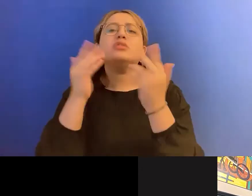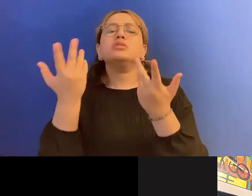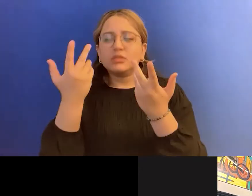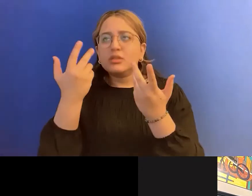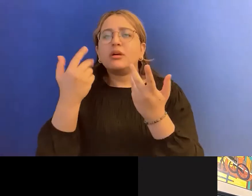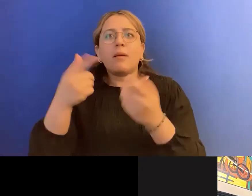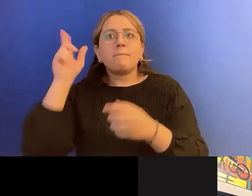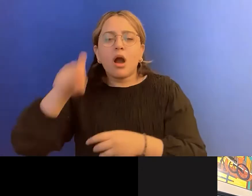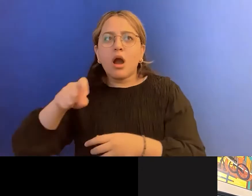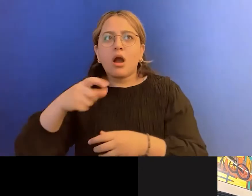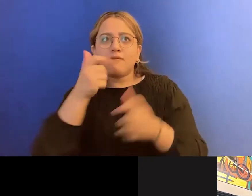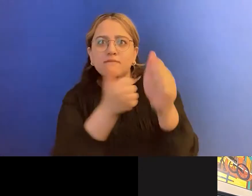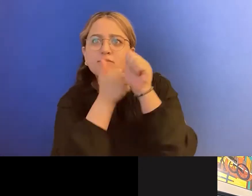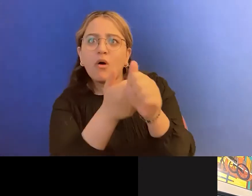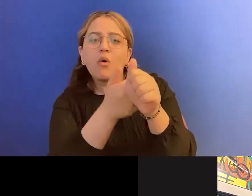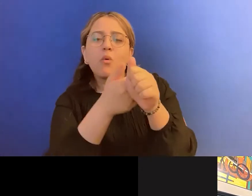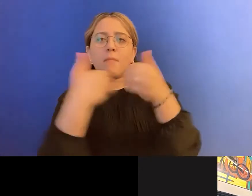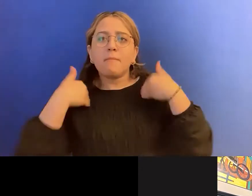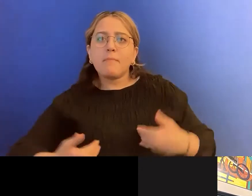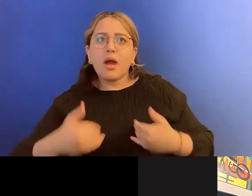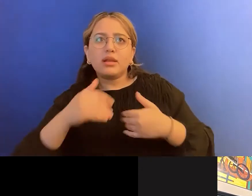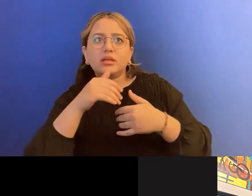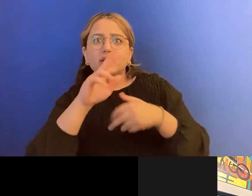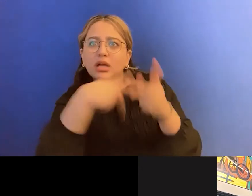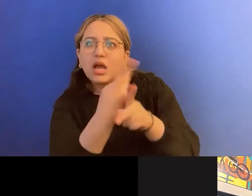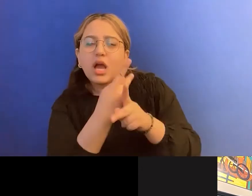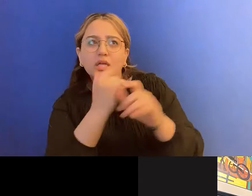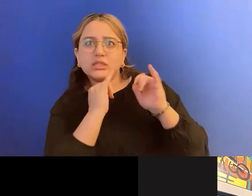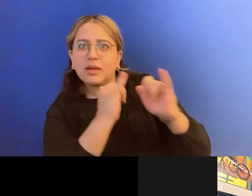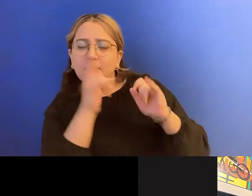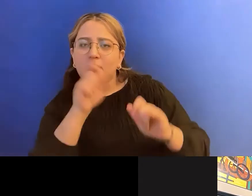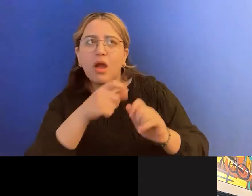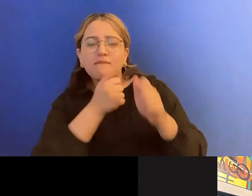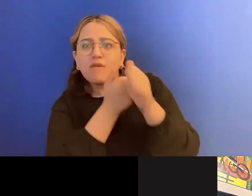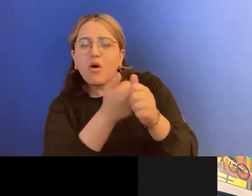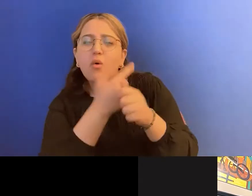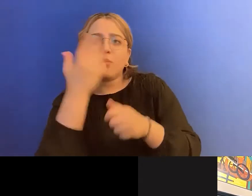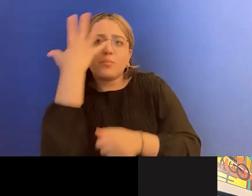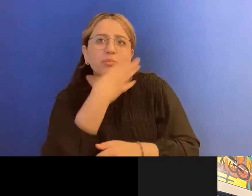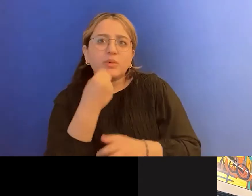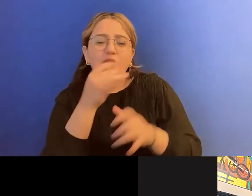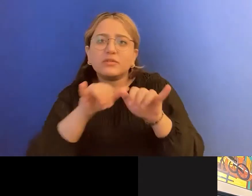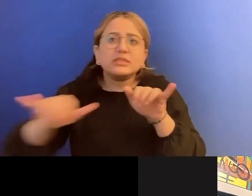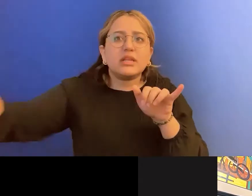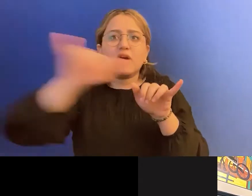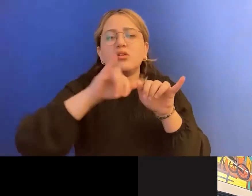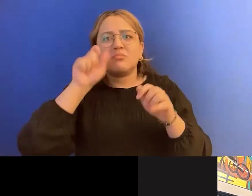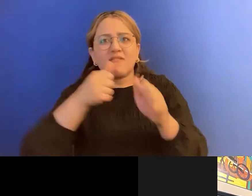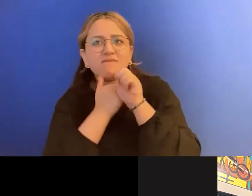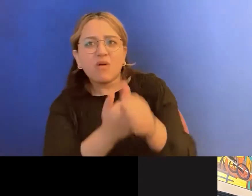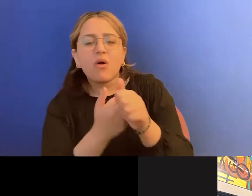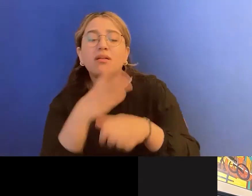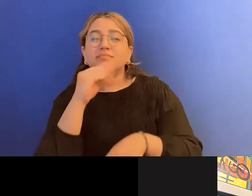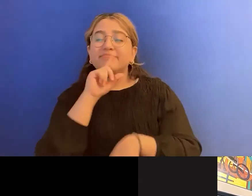type, to a certain, to certain beauty standards, um, while growing up and fairly fat phobic. Um, Asians